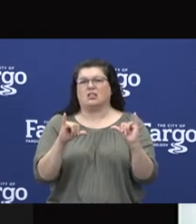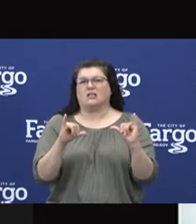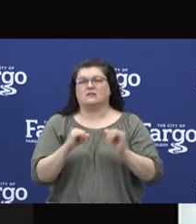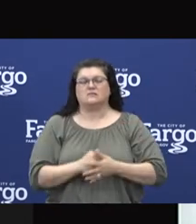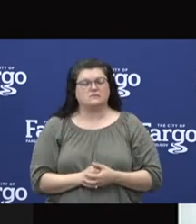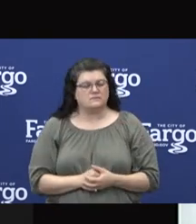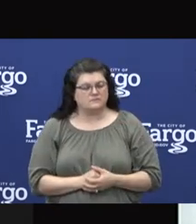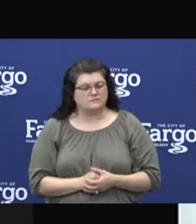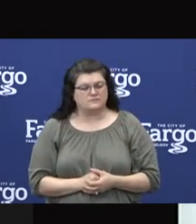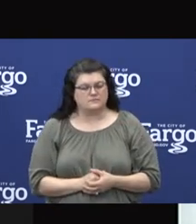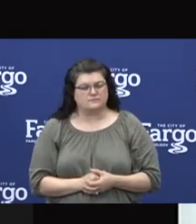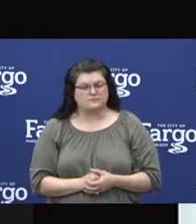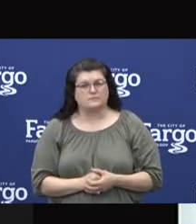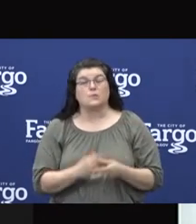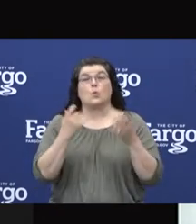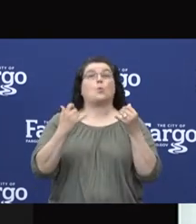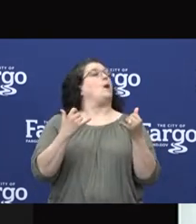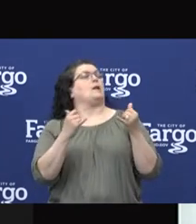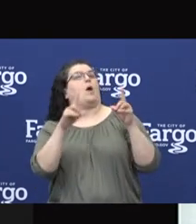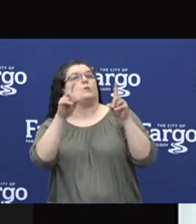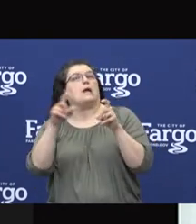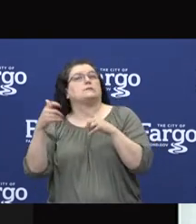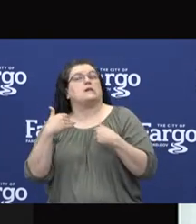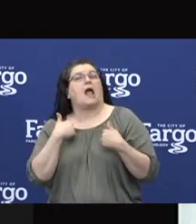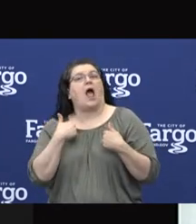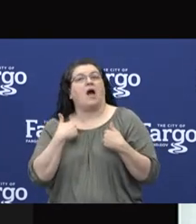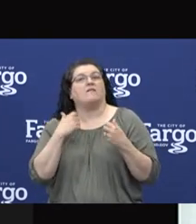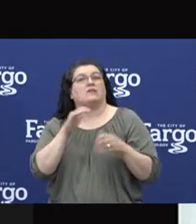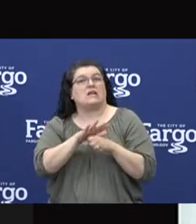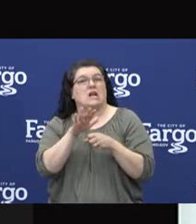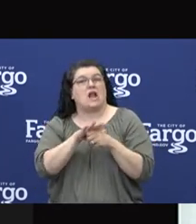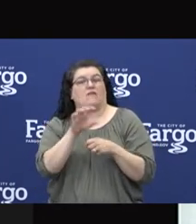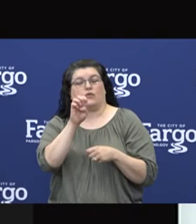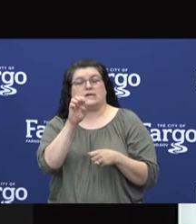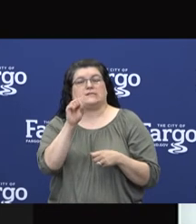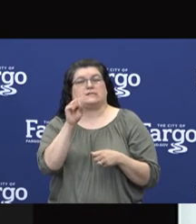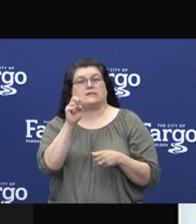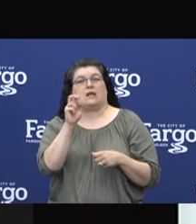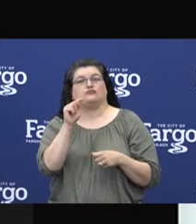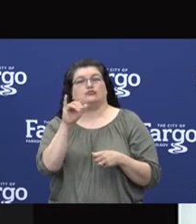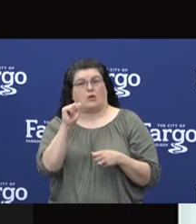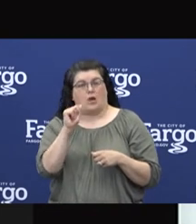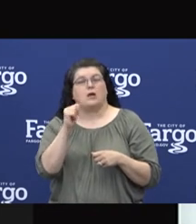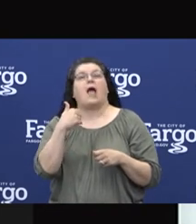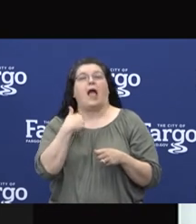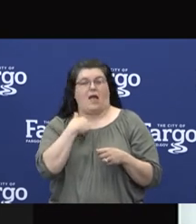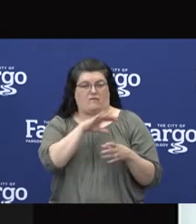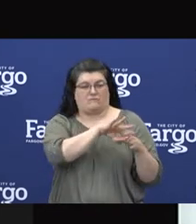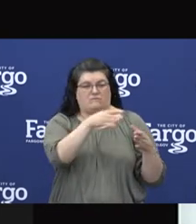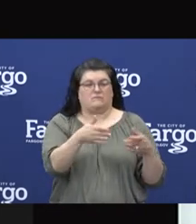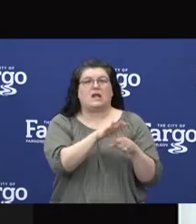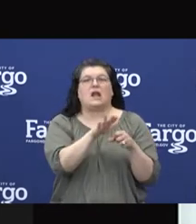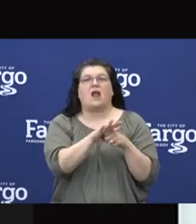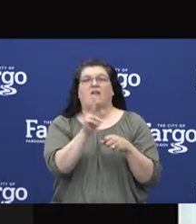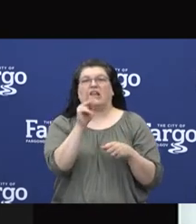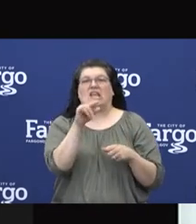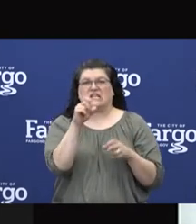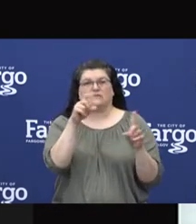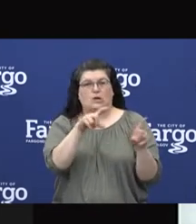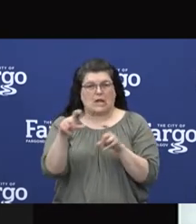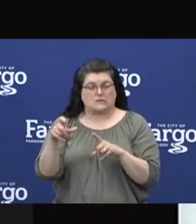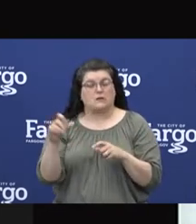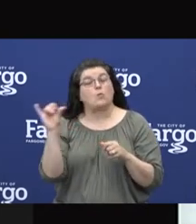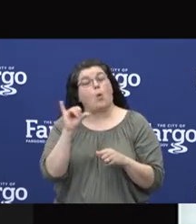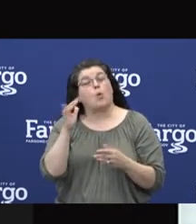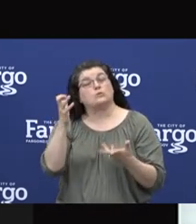present time, we do have adequate testing supplies through Essentia, both supplies and kits. In closing,